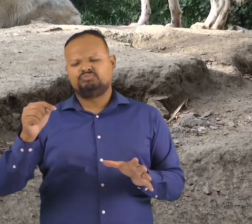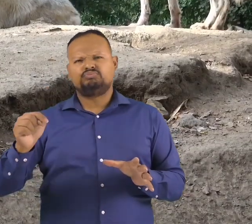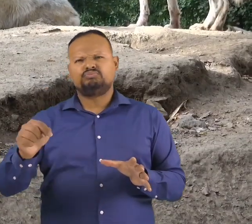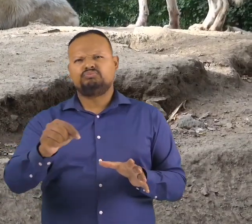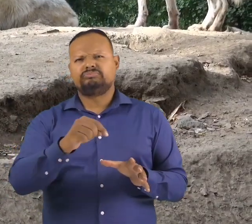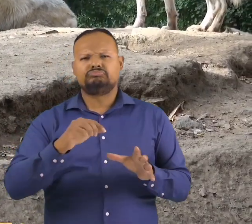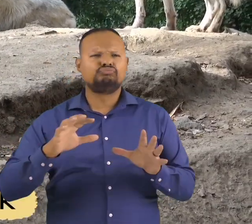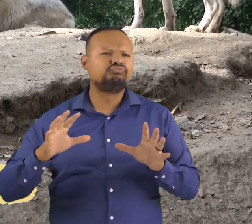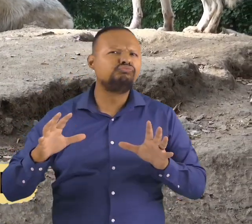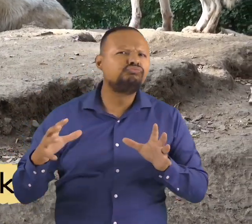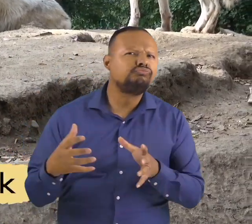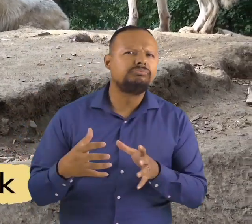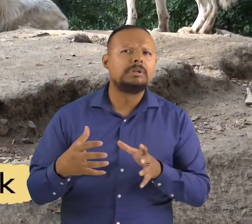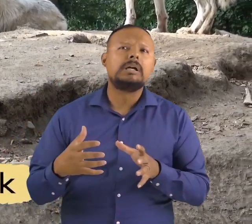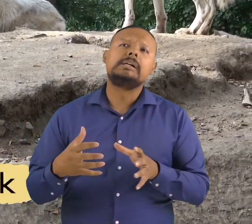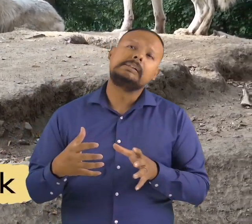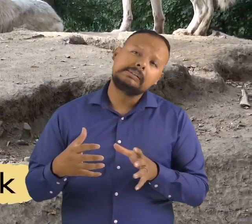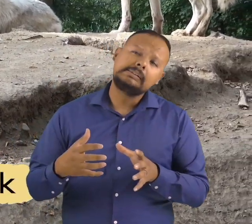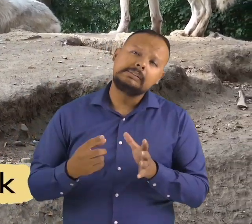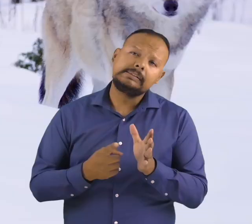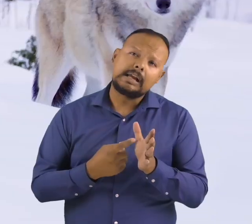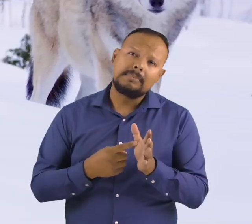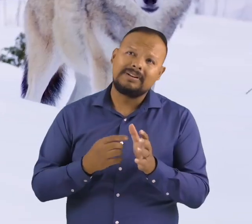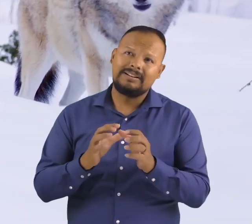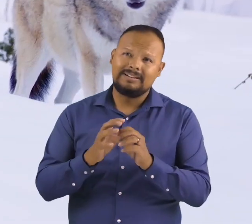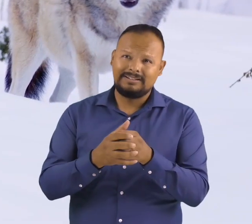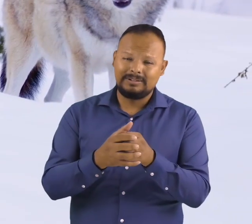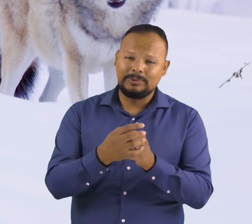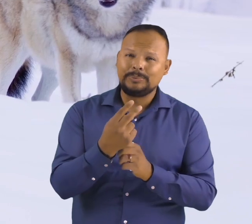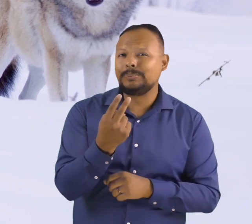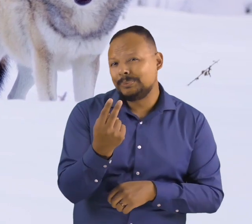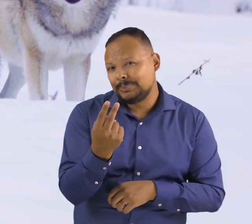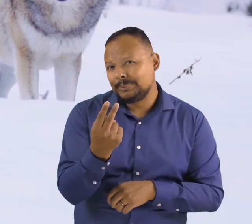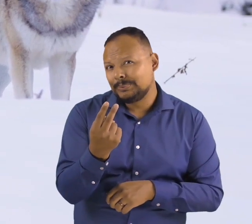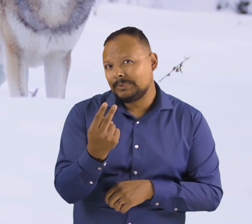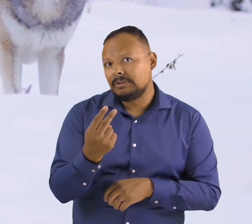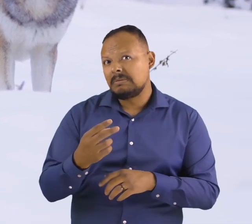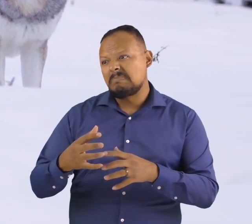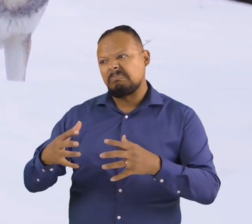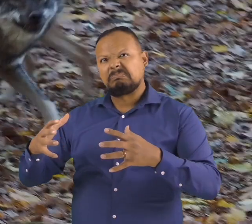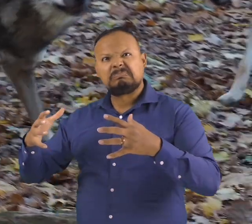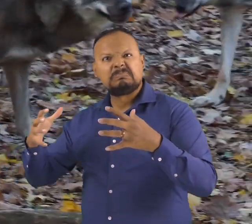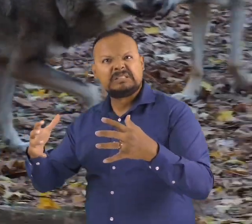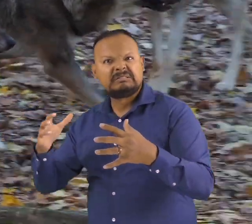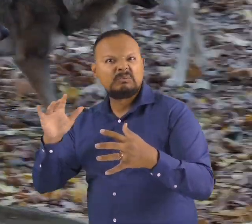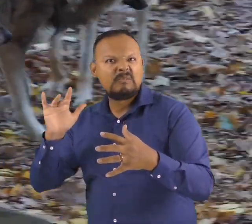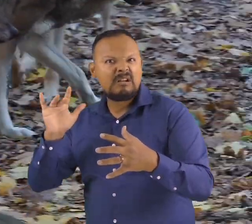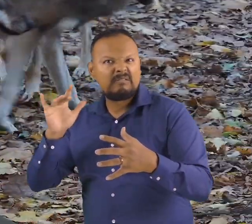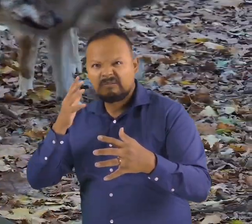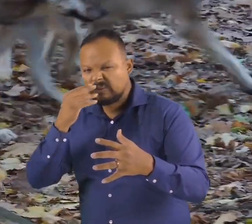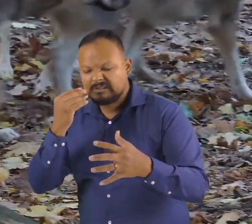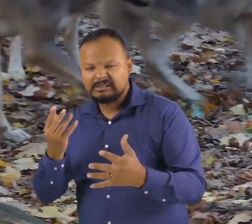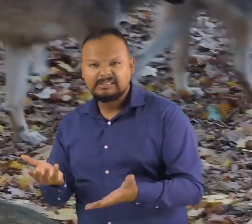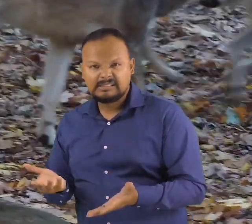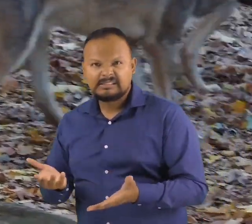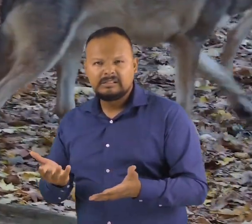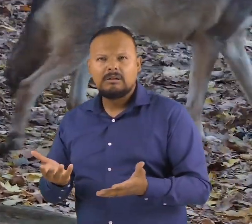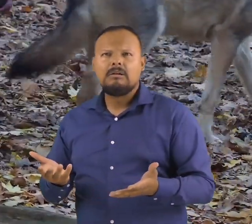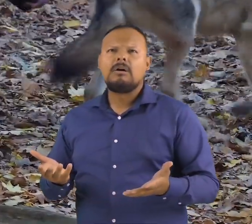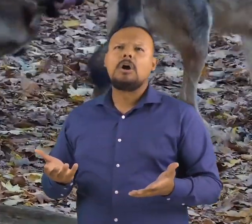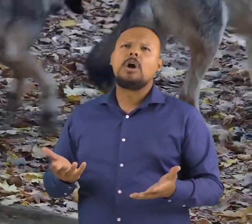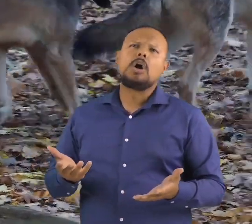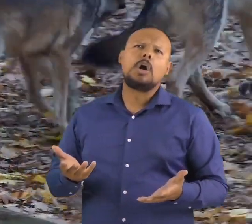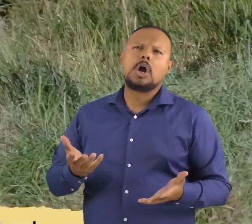typically are around 12 wolves in a pack. But packs can be as small as 2 or as large as 25.